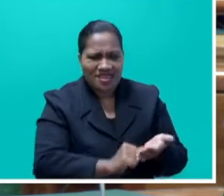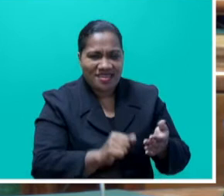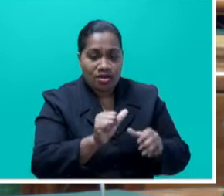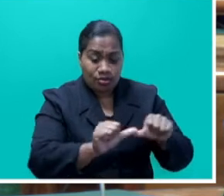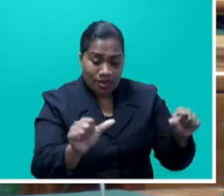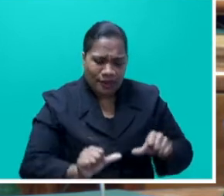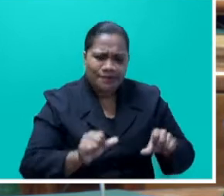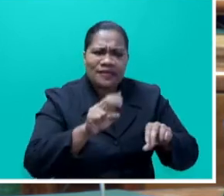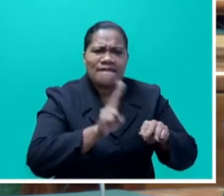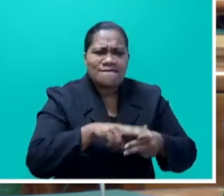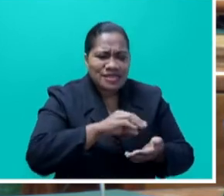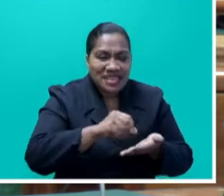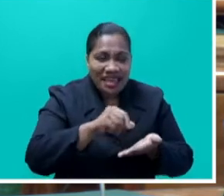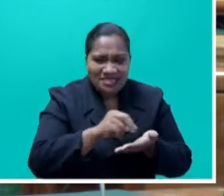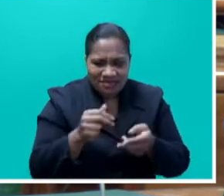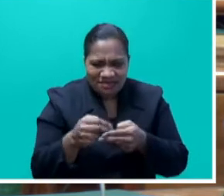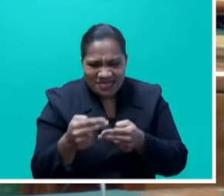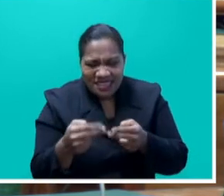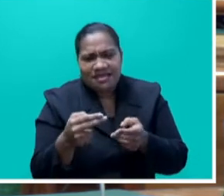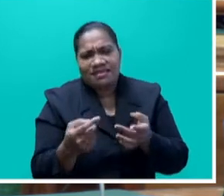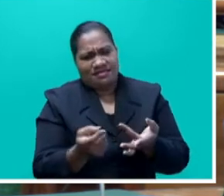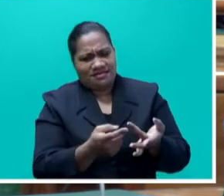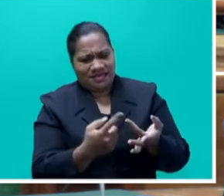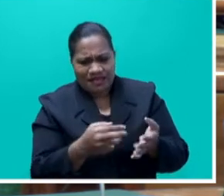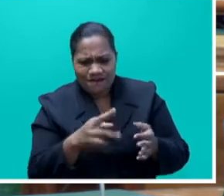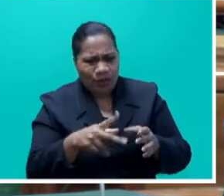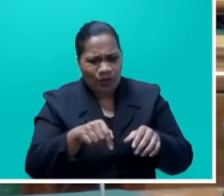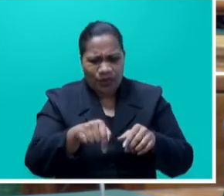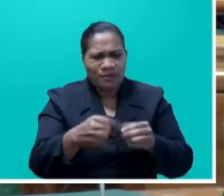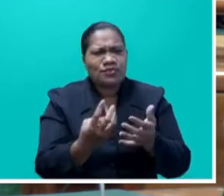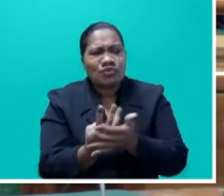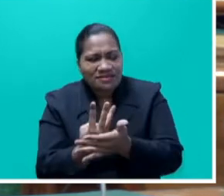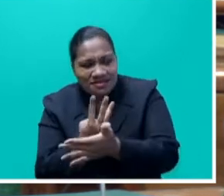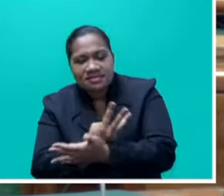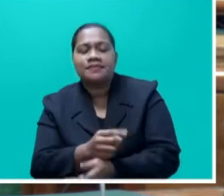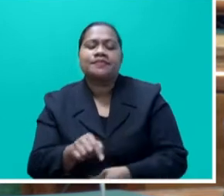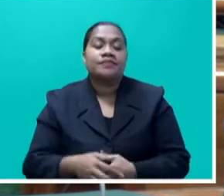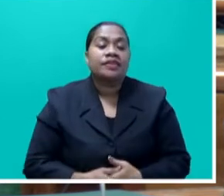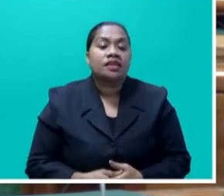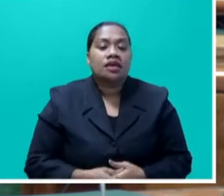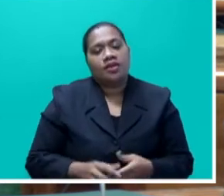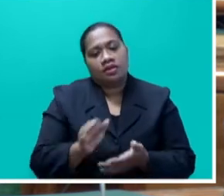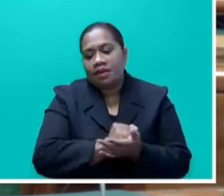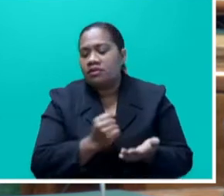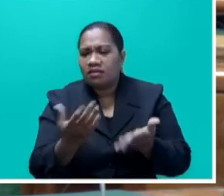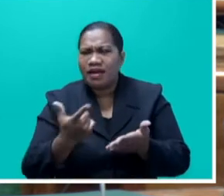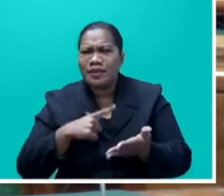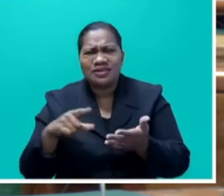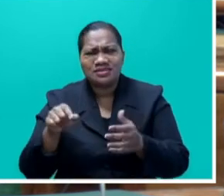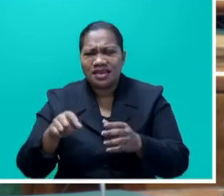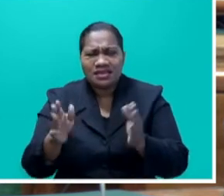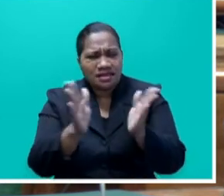pesticide. And they were not able to get to the, the outlets in town. Some of the outlets were not open. And